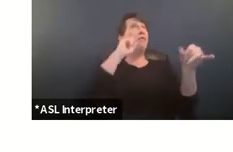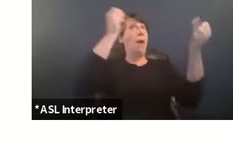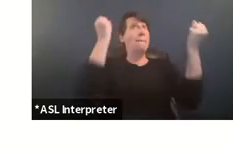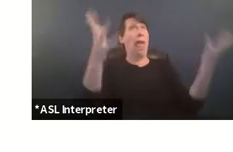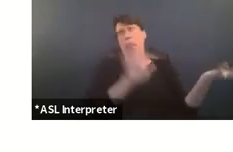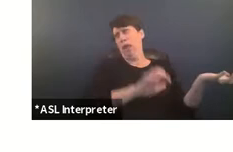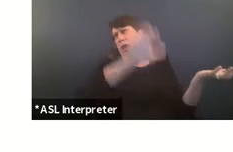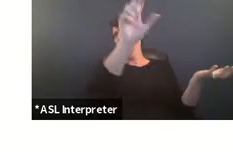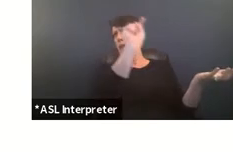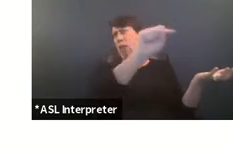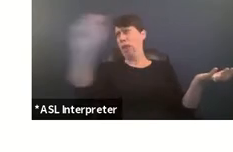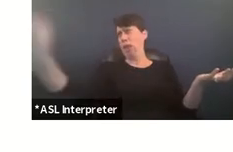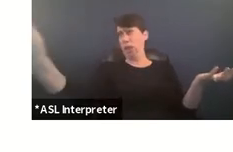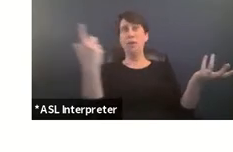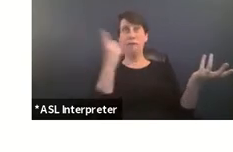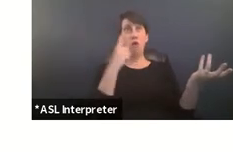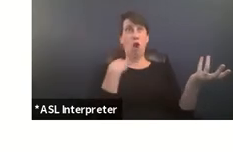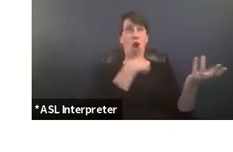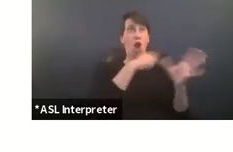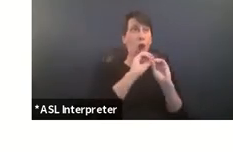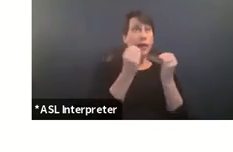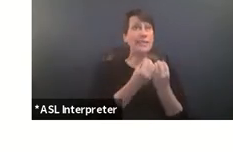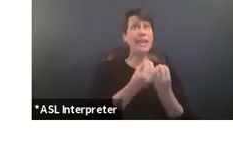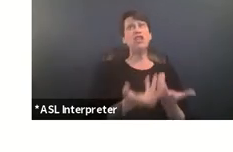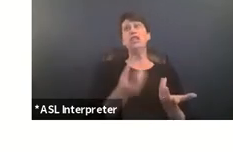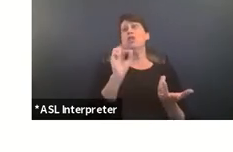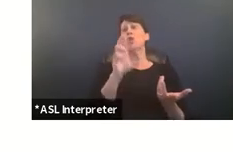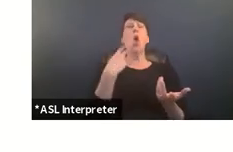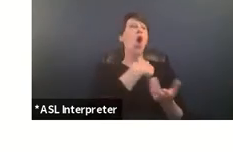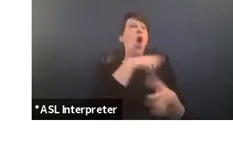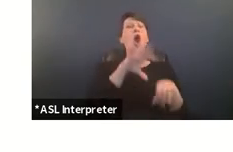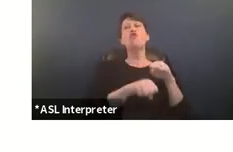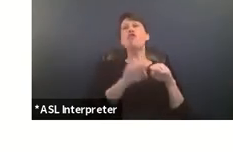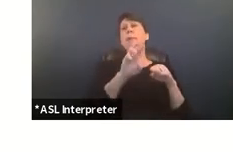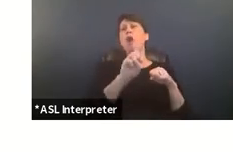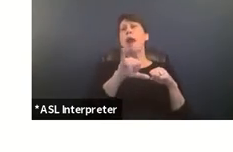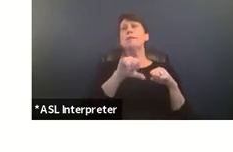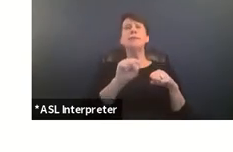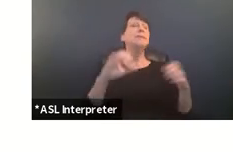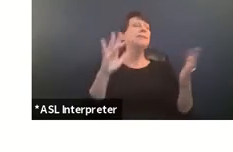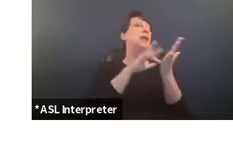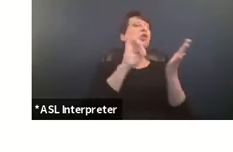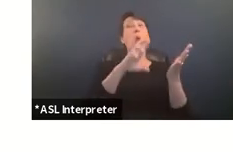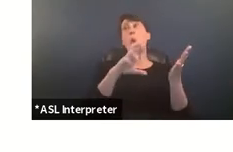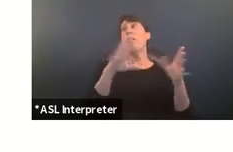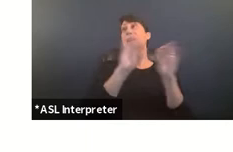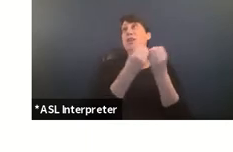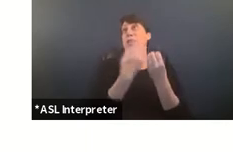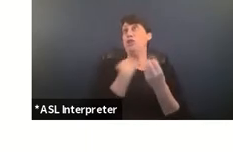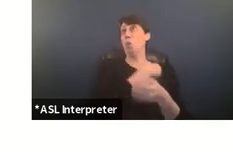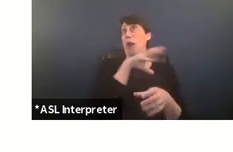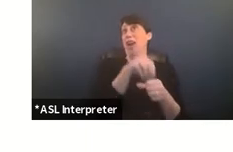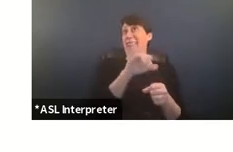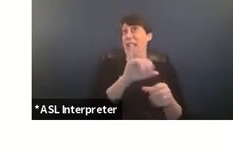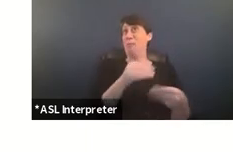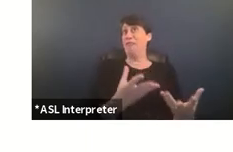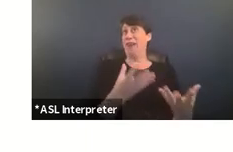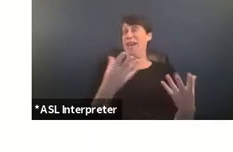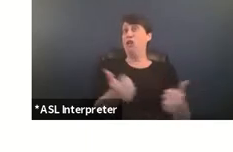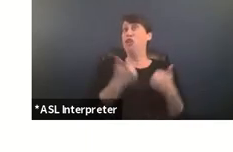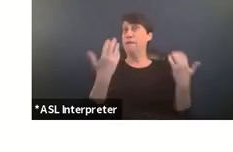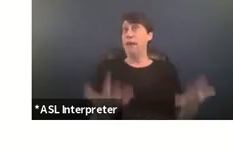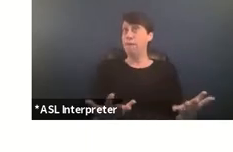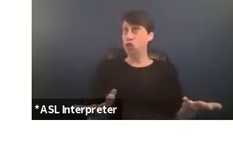our um of our um of organizations or of our rape crisis centers or the organizations that we are in that are providing survivor